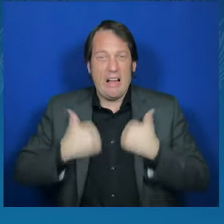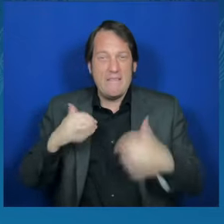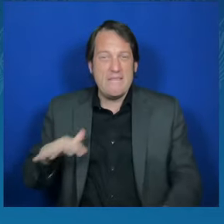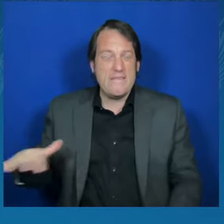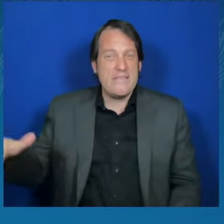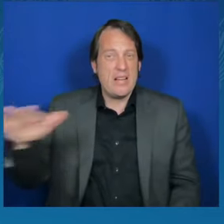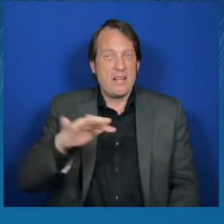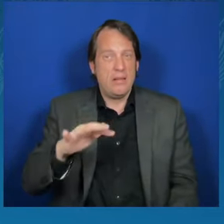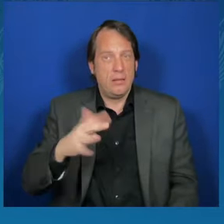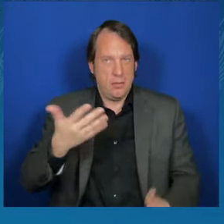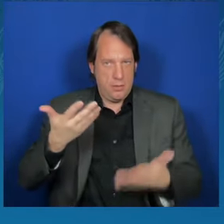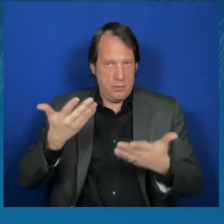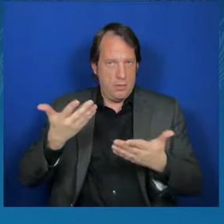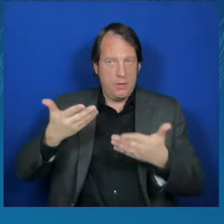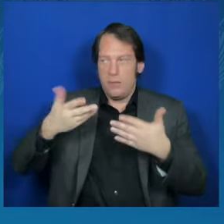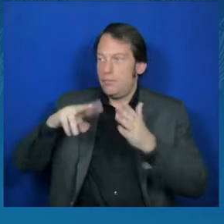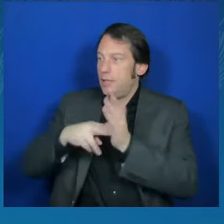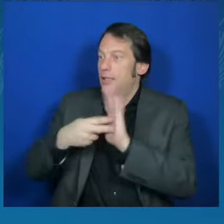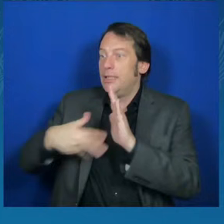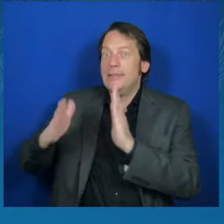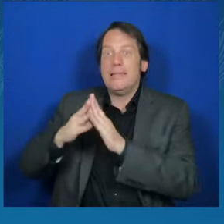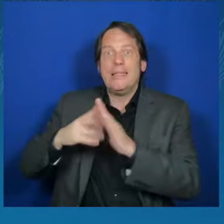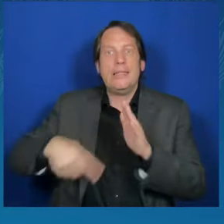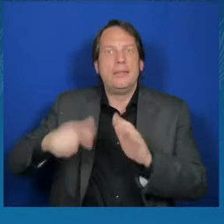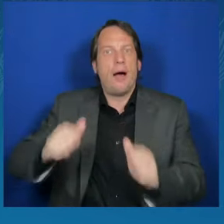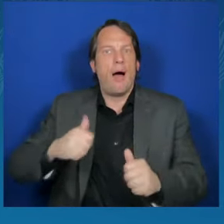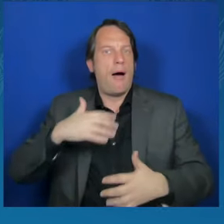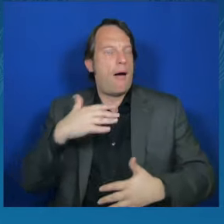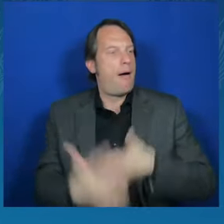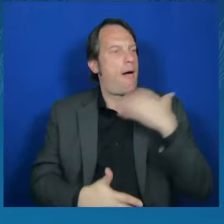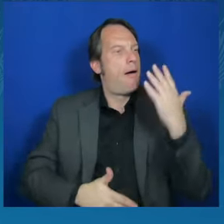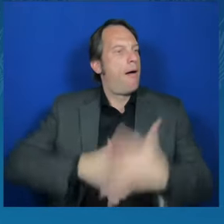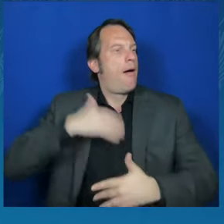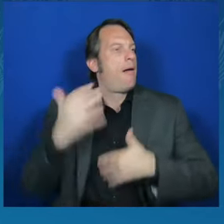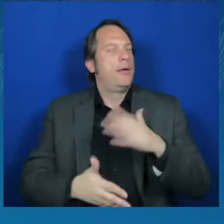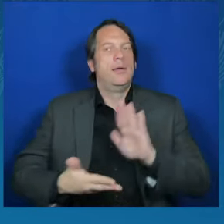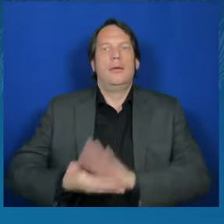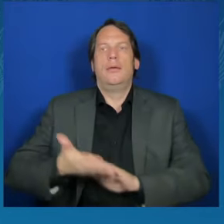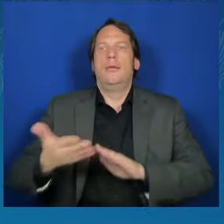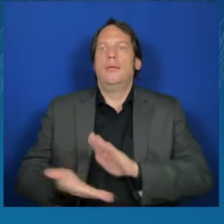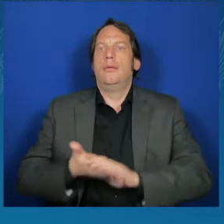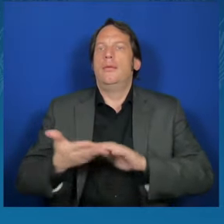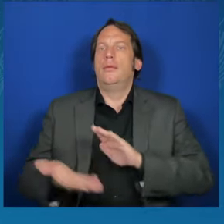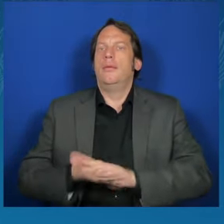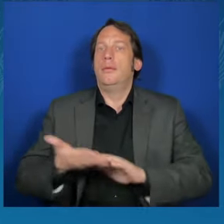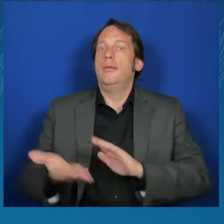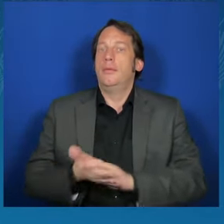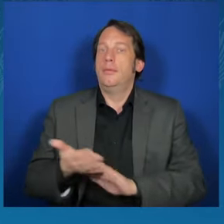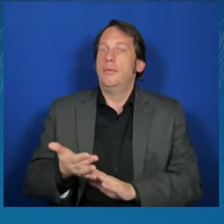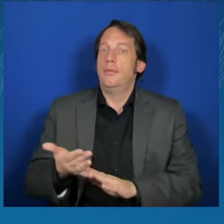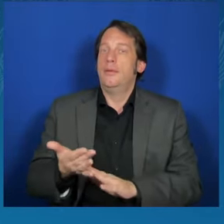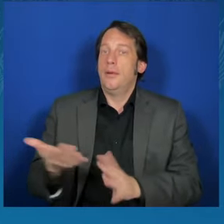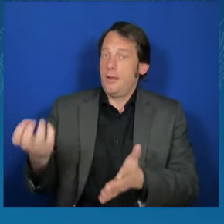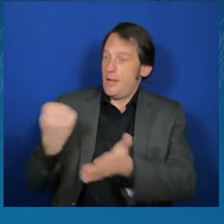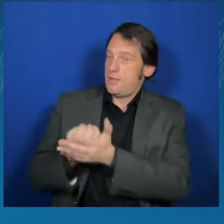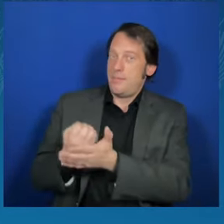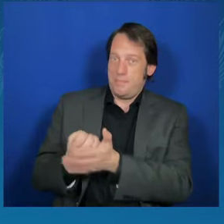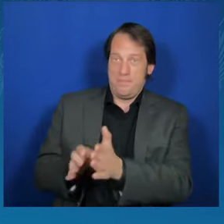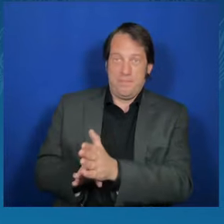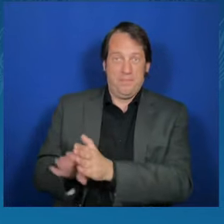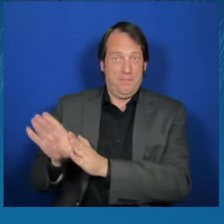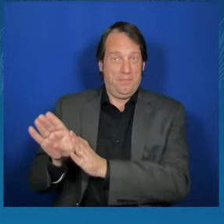year is economic growth. Last year we have had plus five percent GDP. This year we would need a